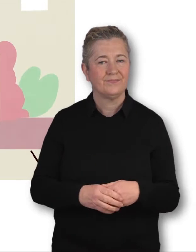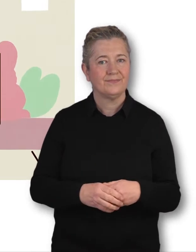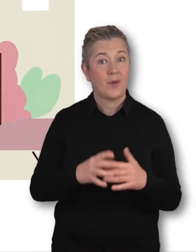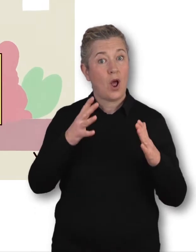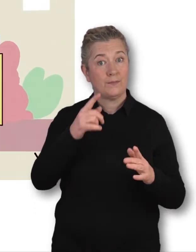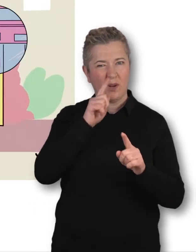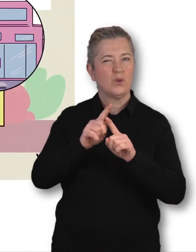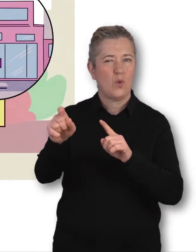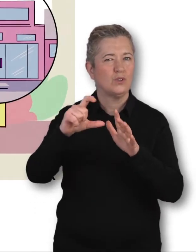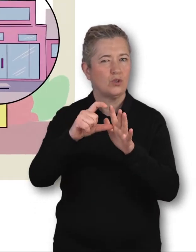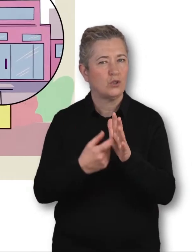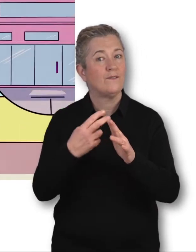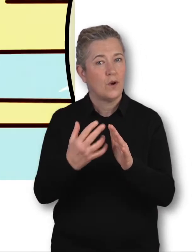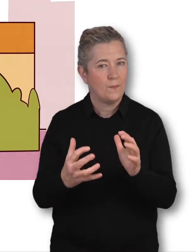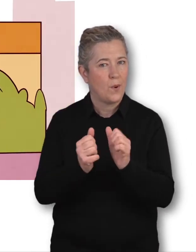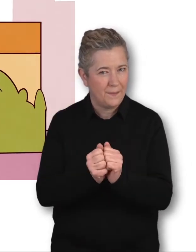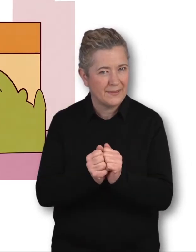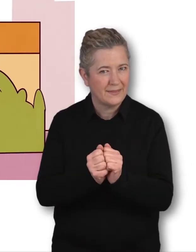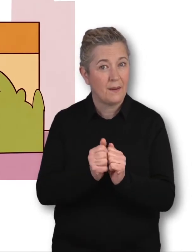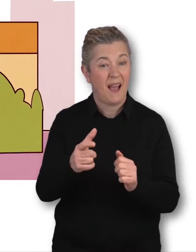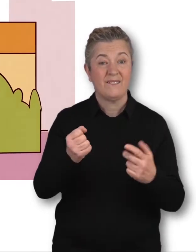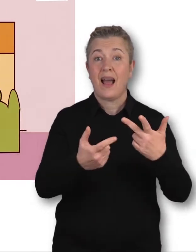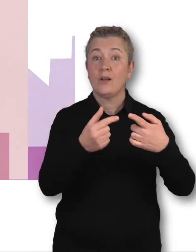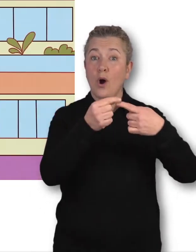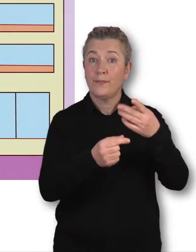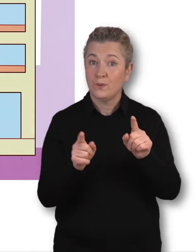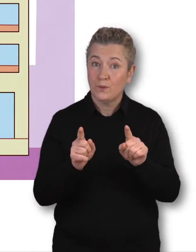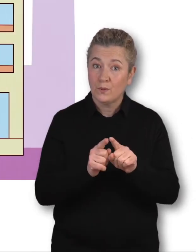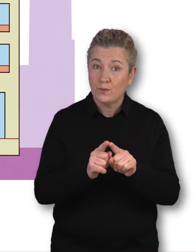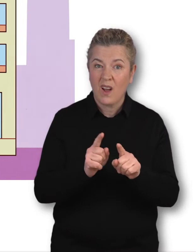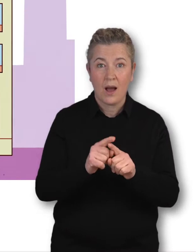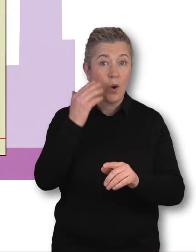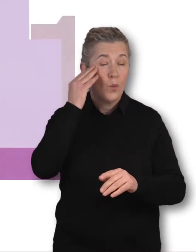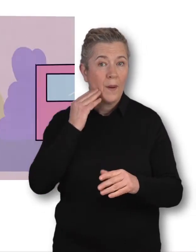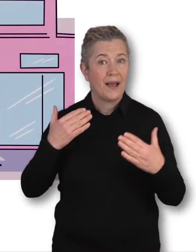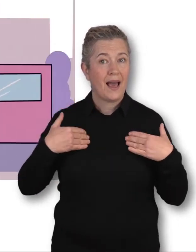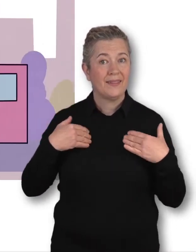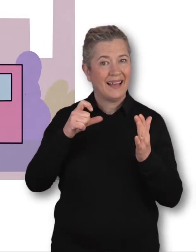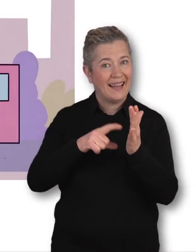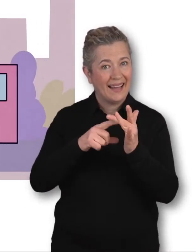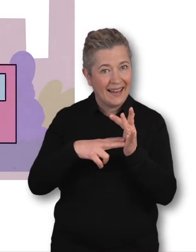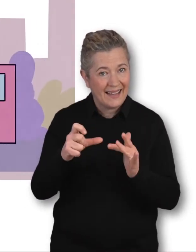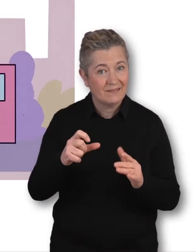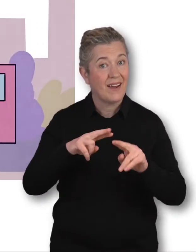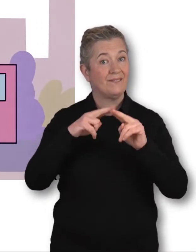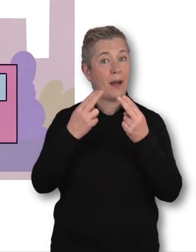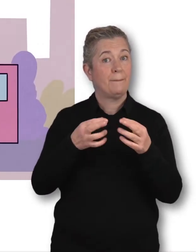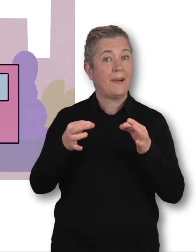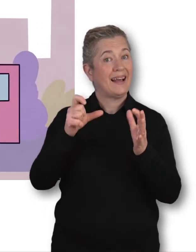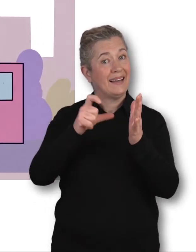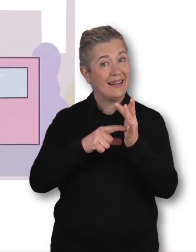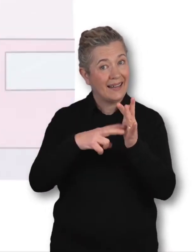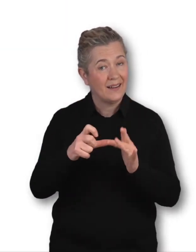for their appointment but there are also other options like women's health clinics, family planning clinics and Aboriginal